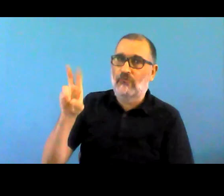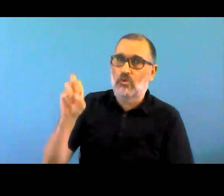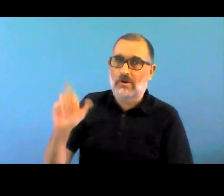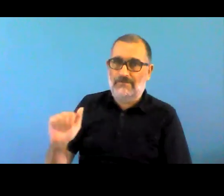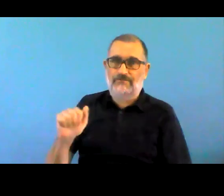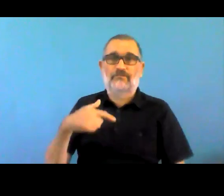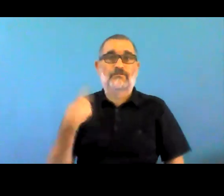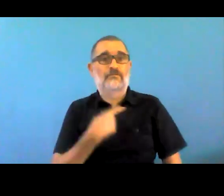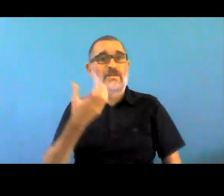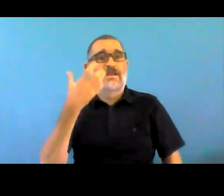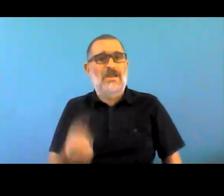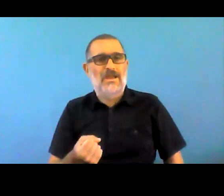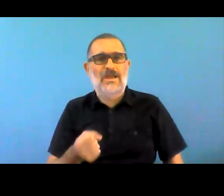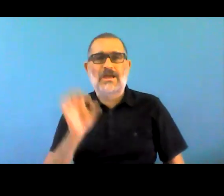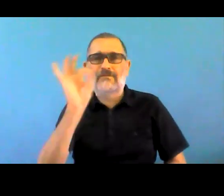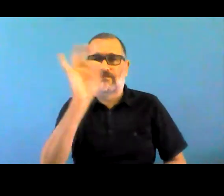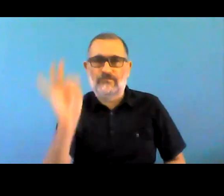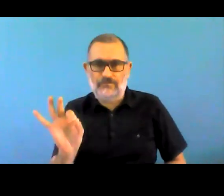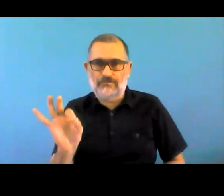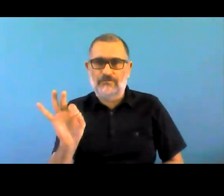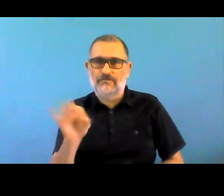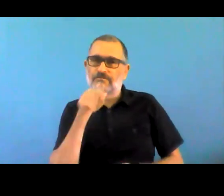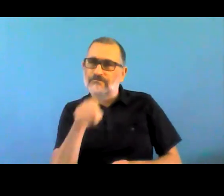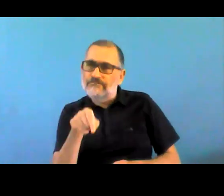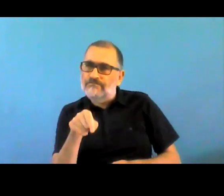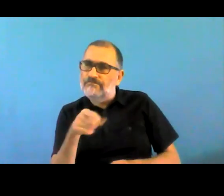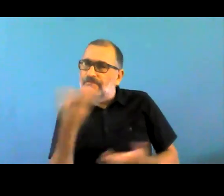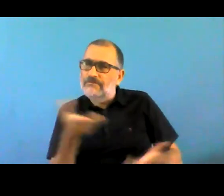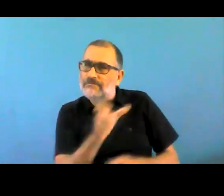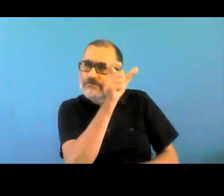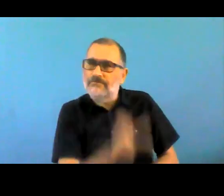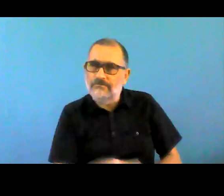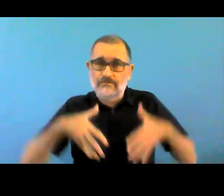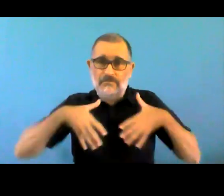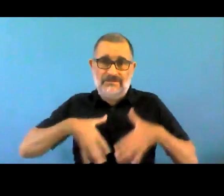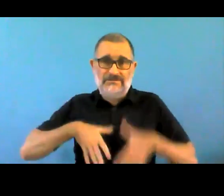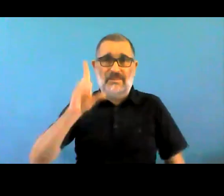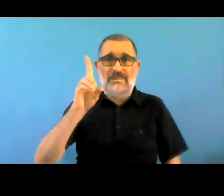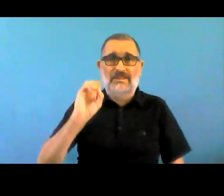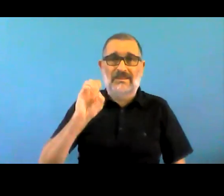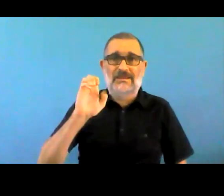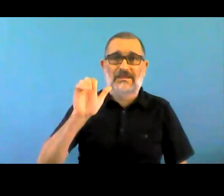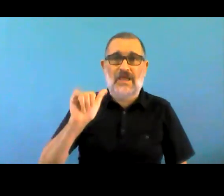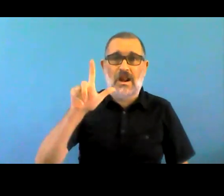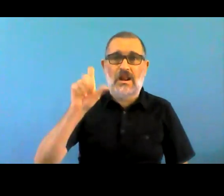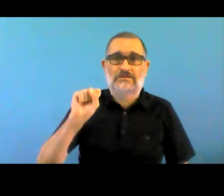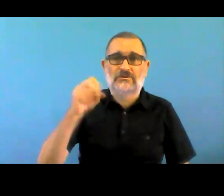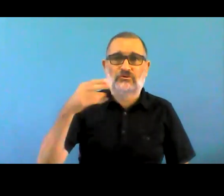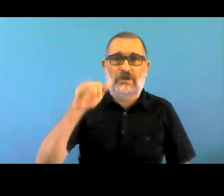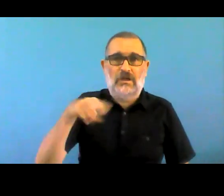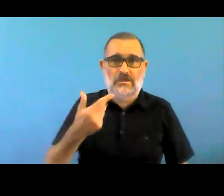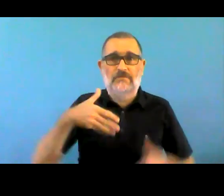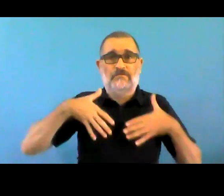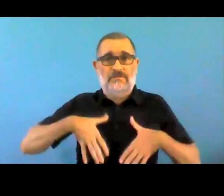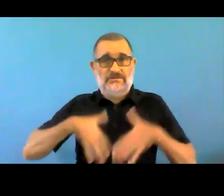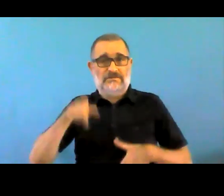And I think this builds up on what the minister has told us on all the developments in Trilida and Tobago and the